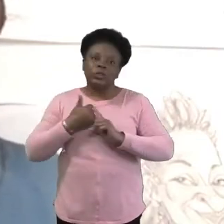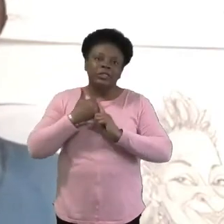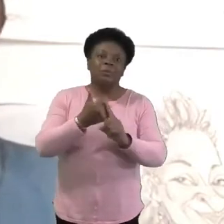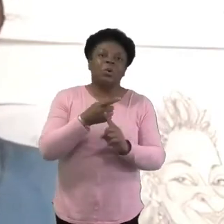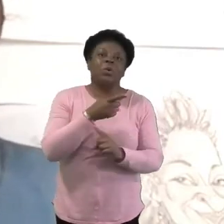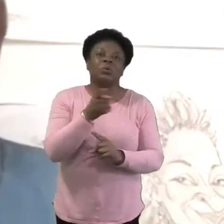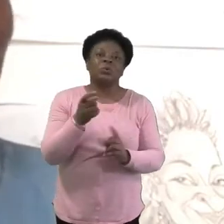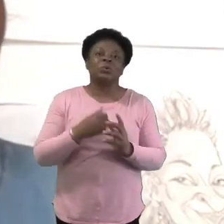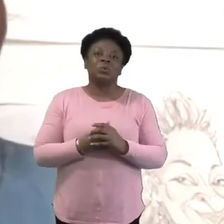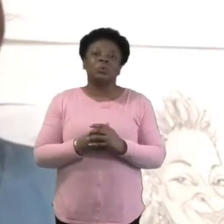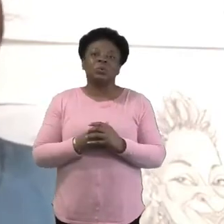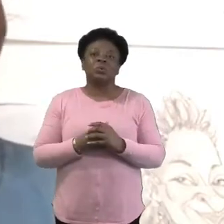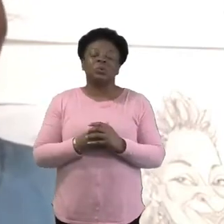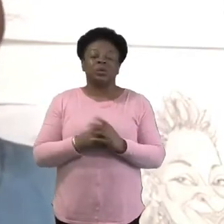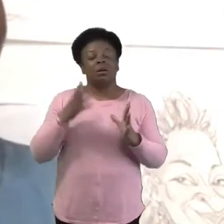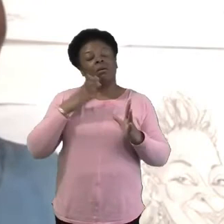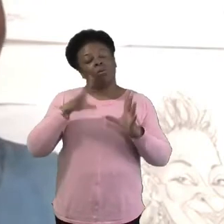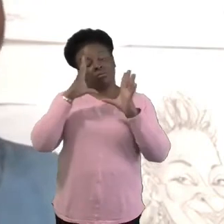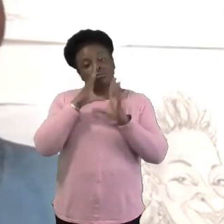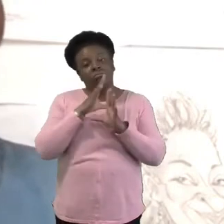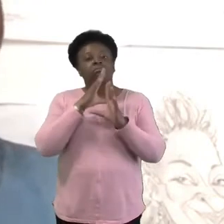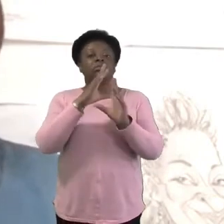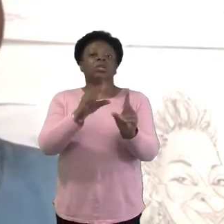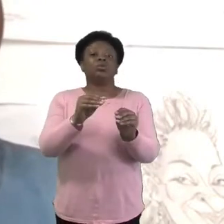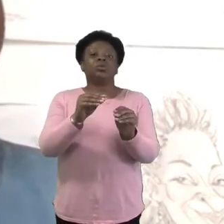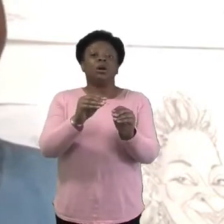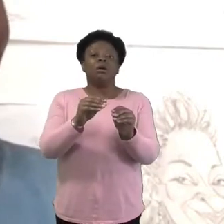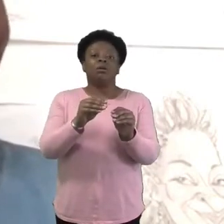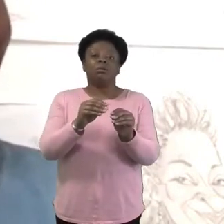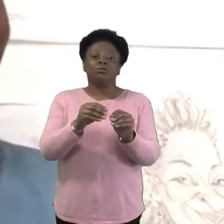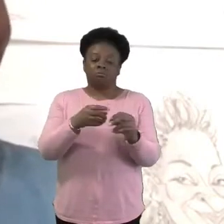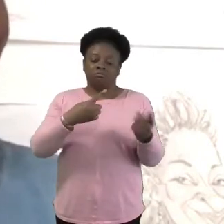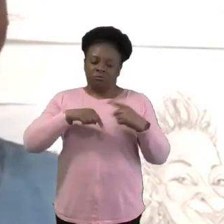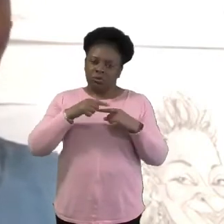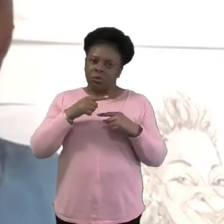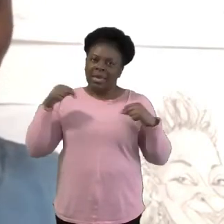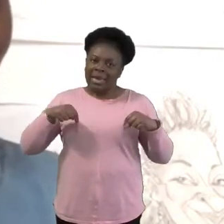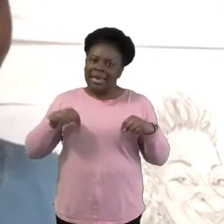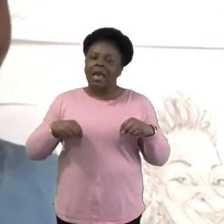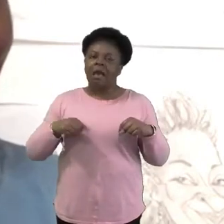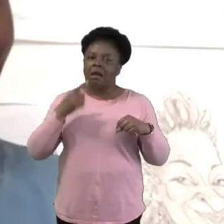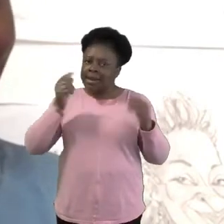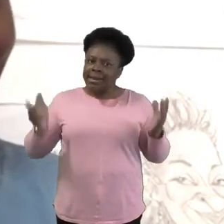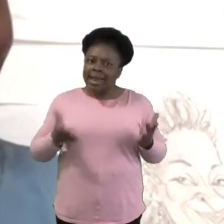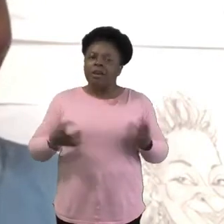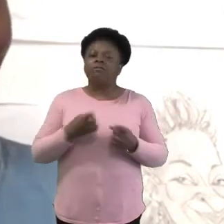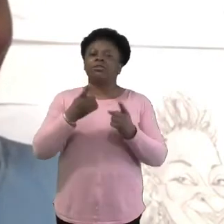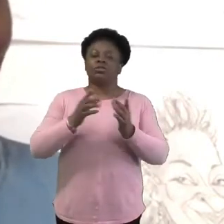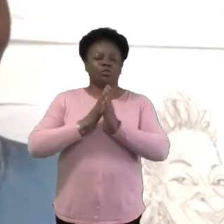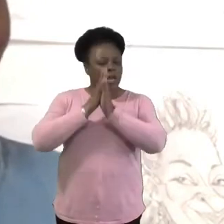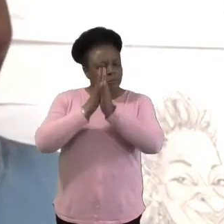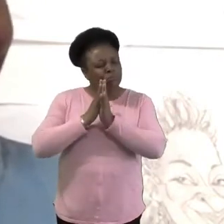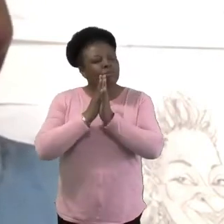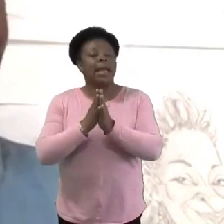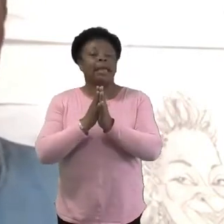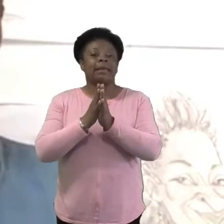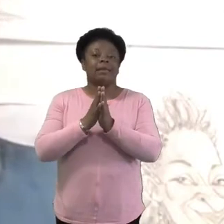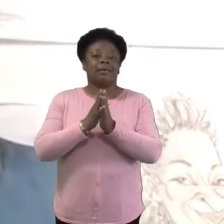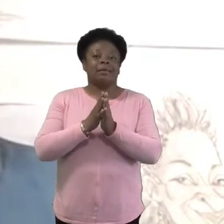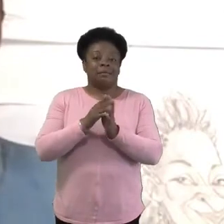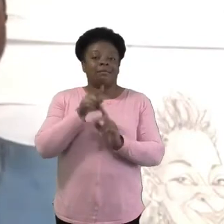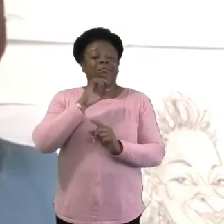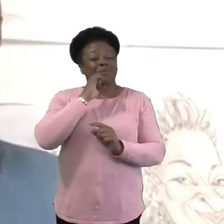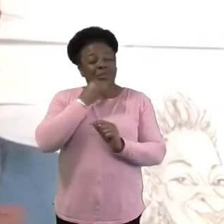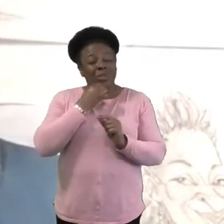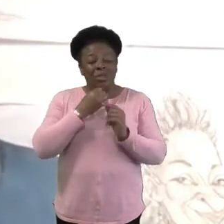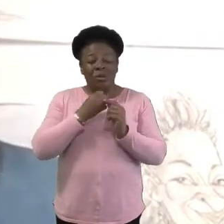to, um, let you know that there, there is encouragement. There is prayer, there is growth, there is, um, excitement,